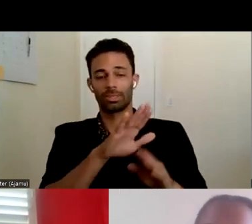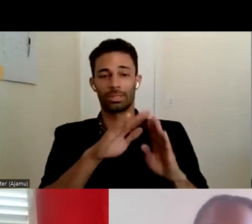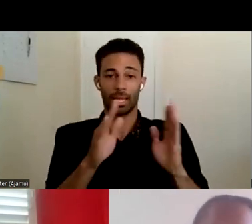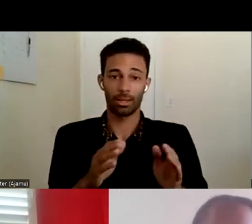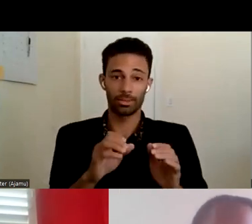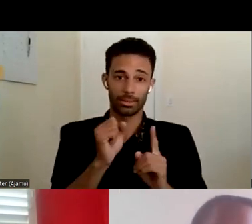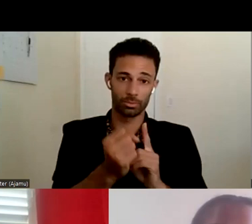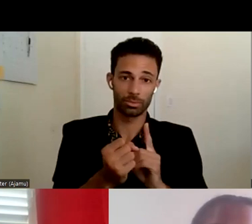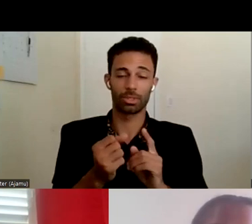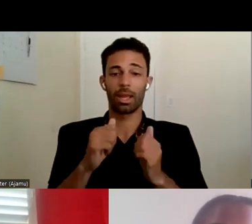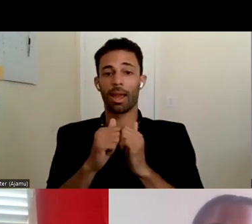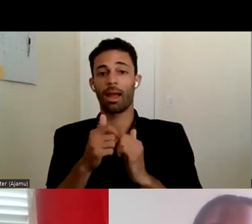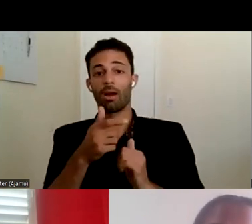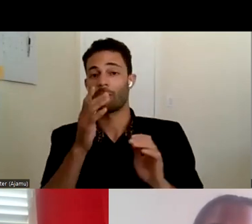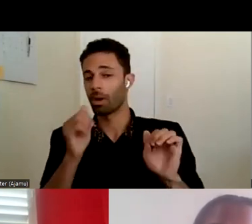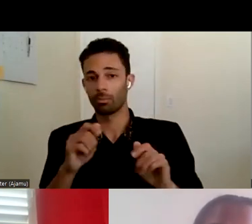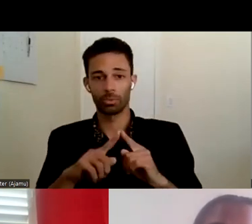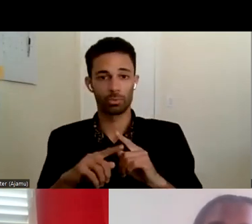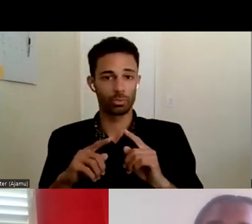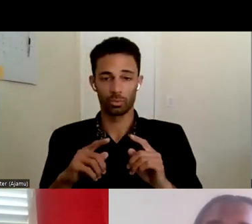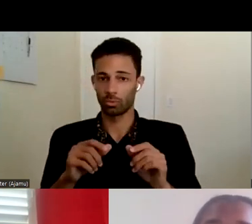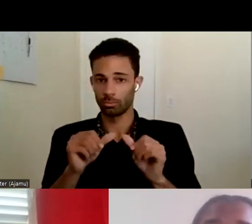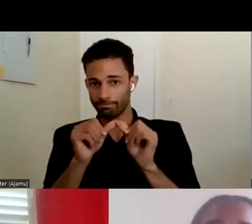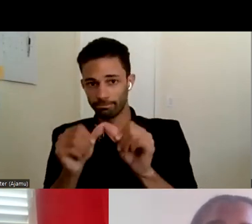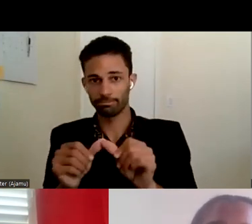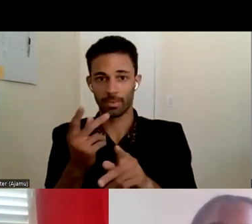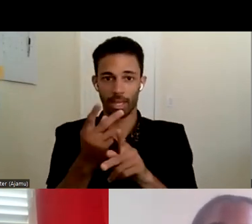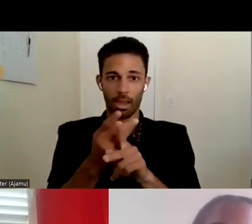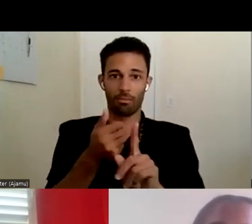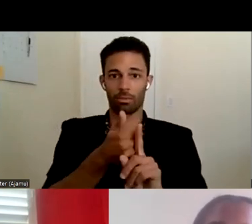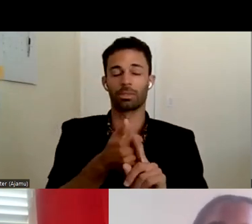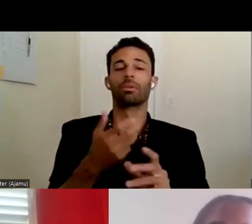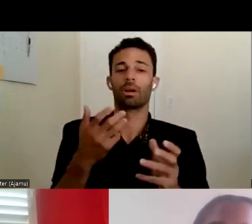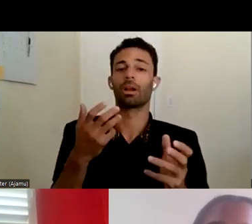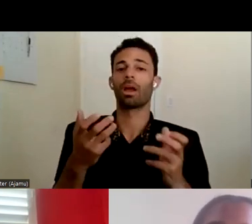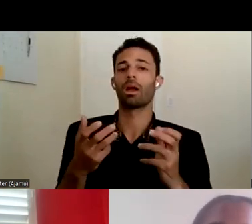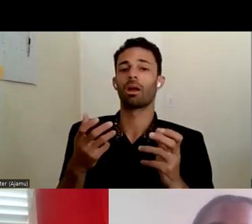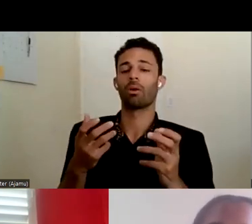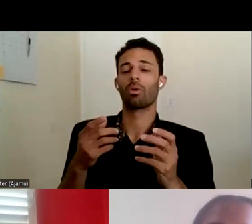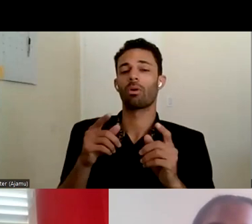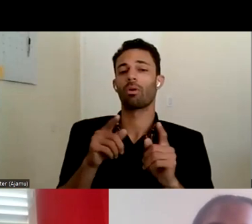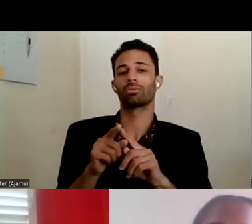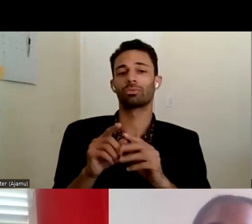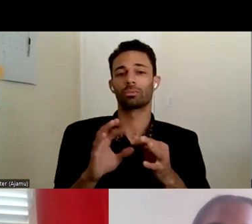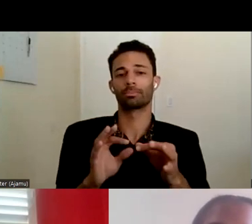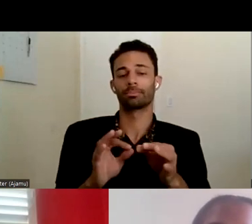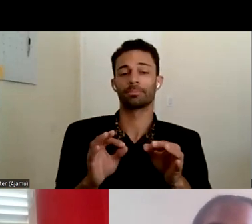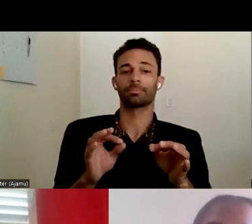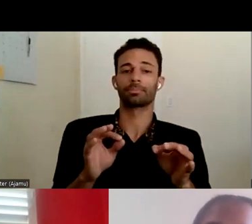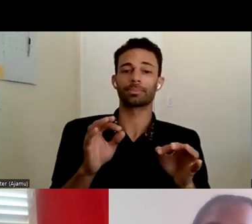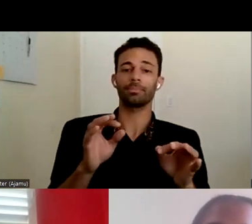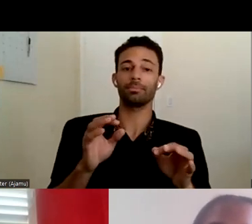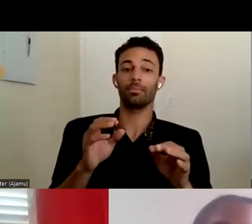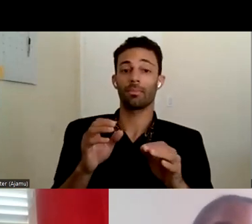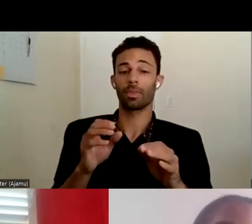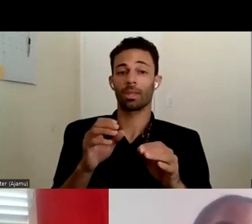how he's going to be able to move forward and care for himself. And I would also like to point out you know the eviction case is